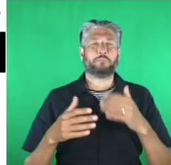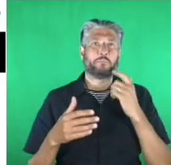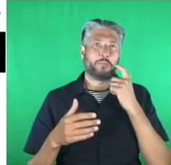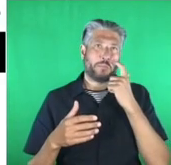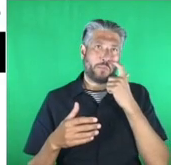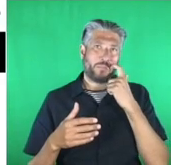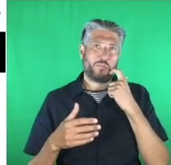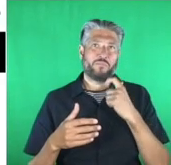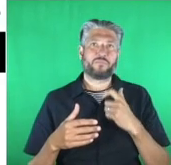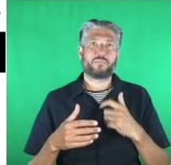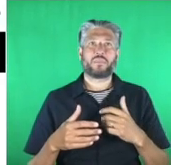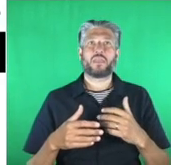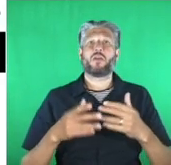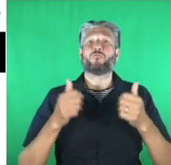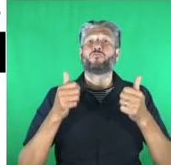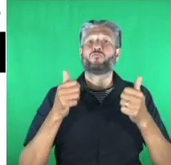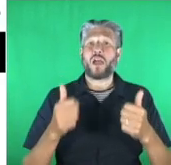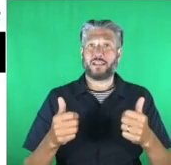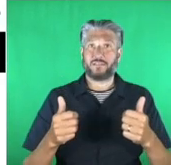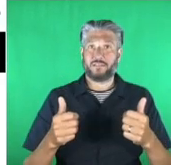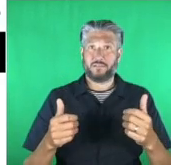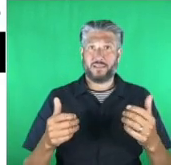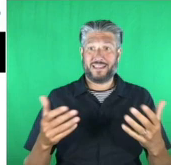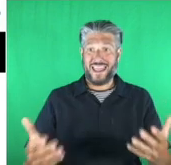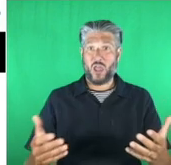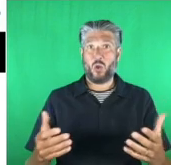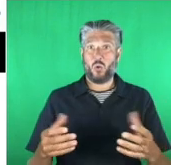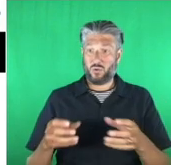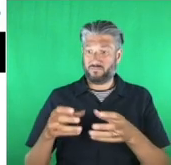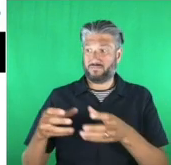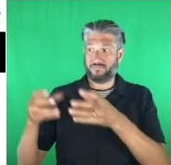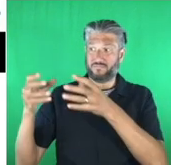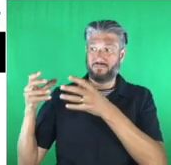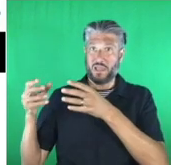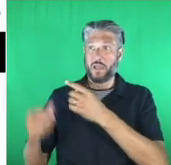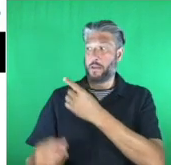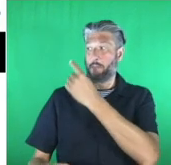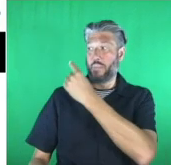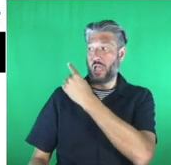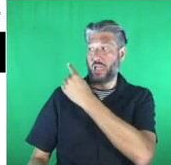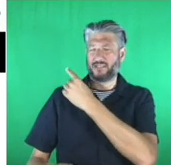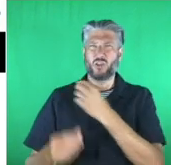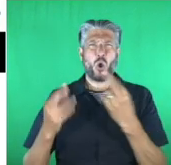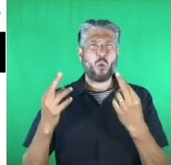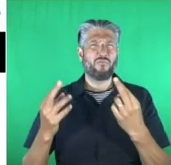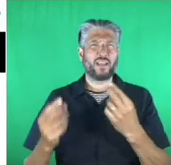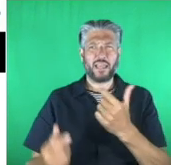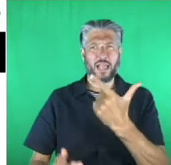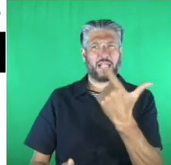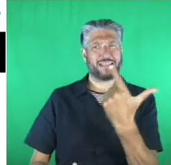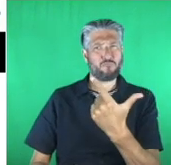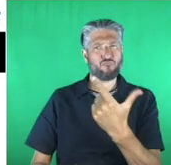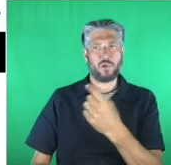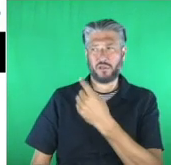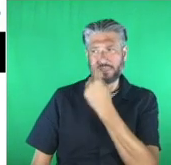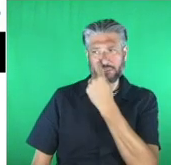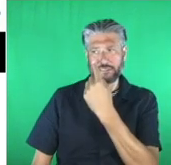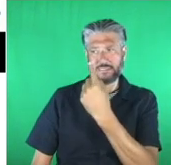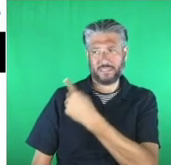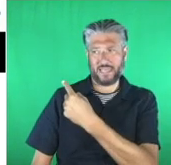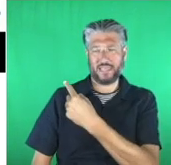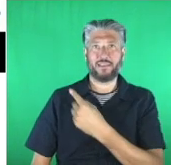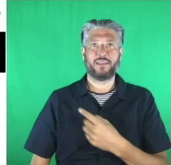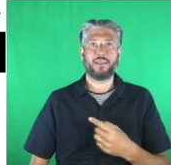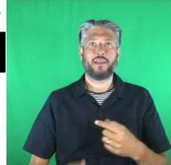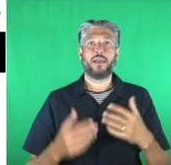All right, it's behind me, visible, hopefully on camera. And I put my hands back on the braille display.